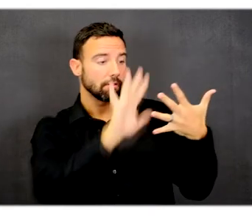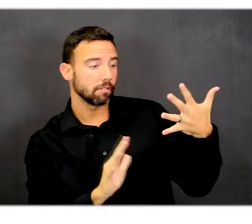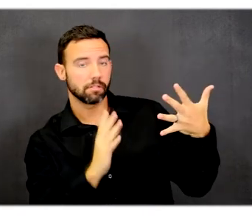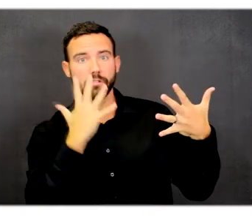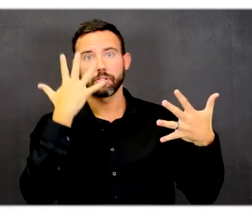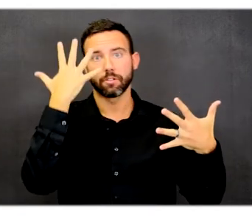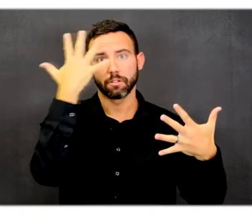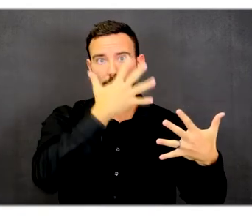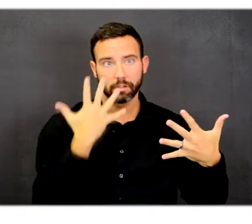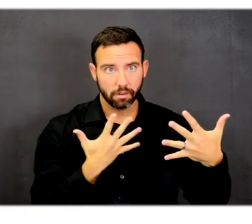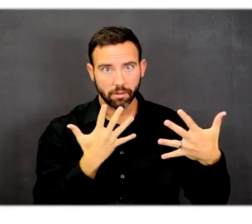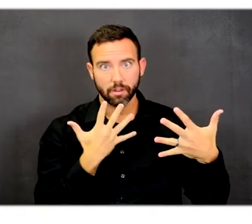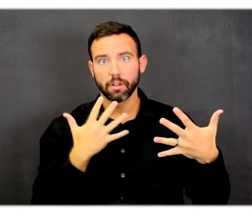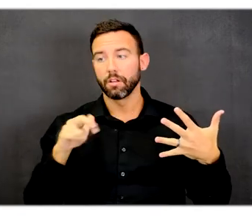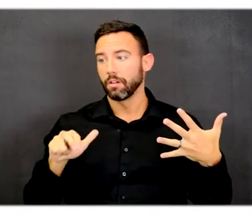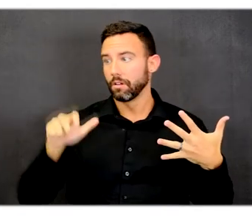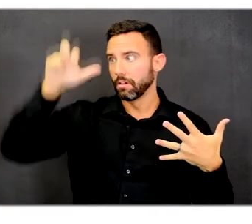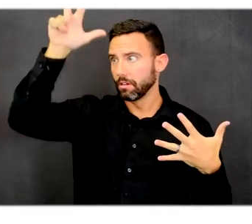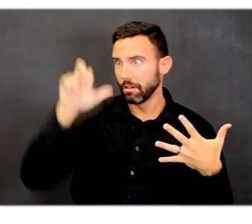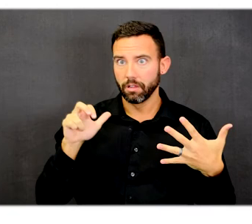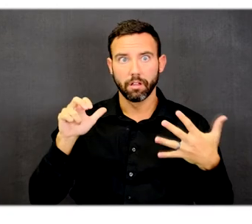are all on the same floors.